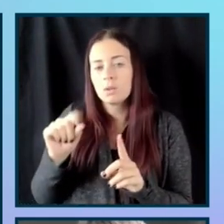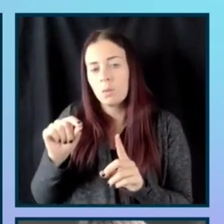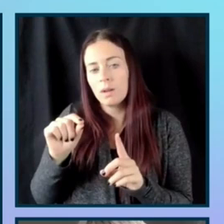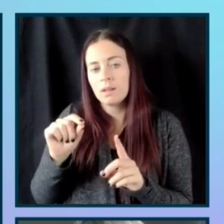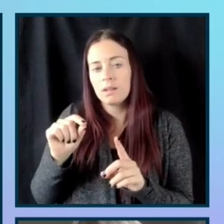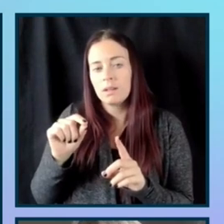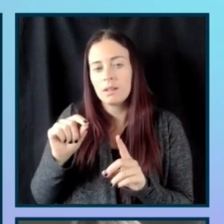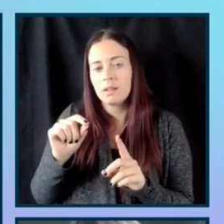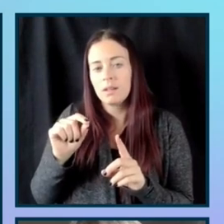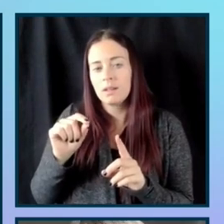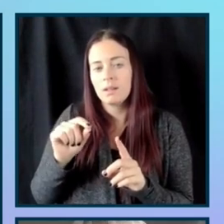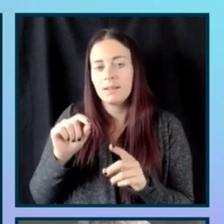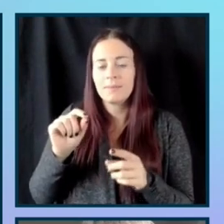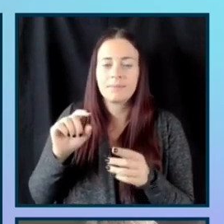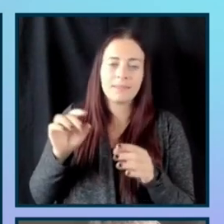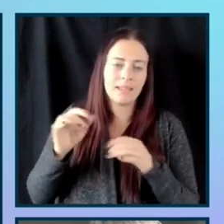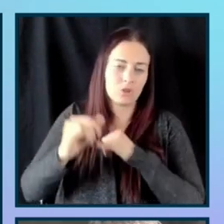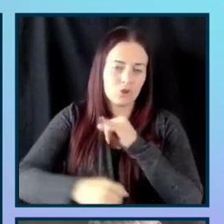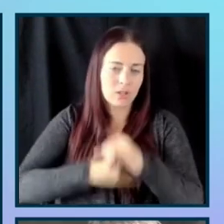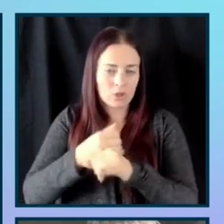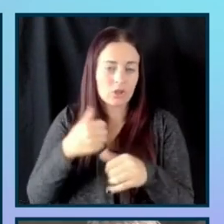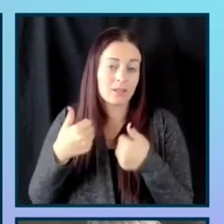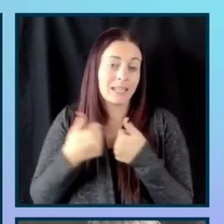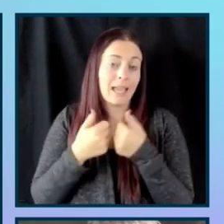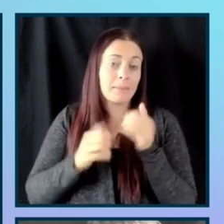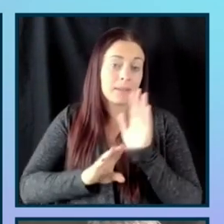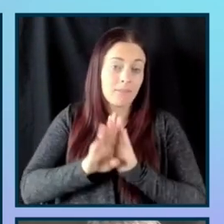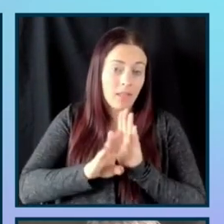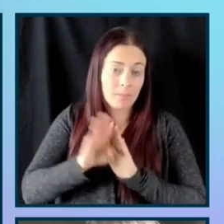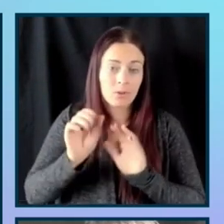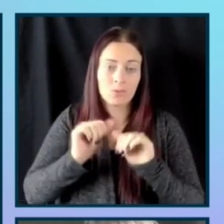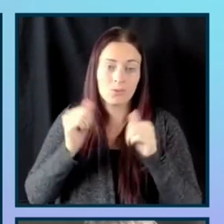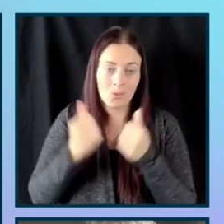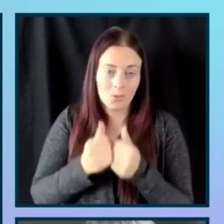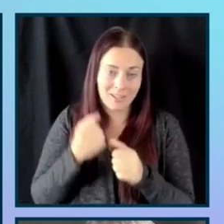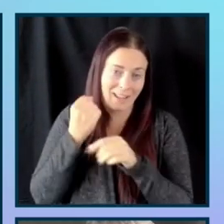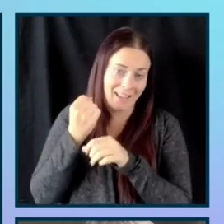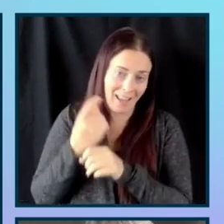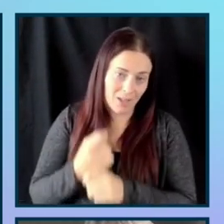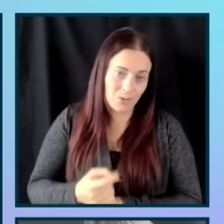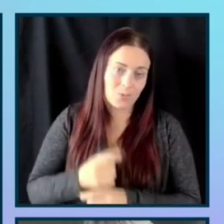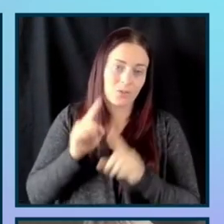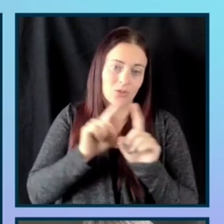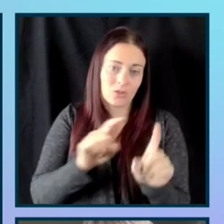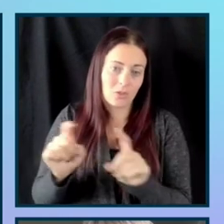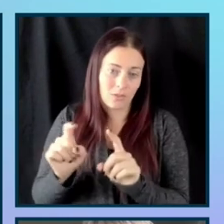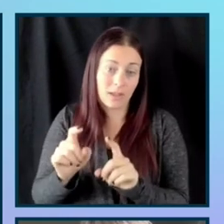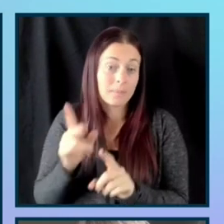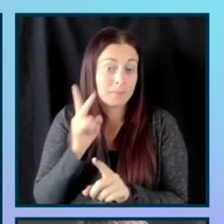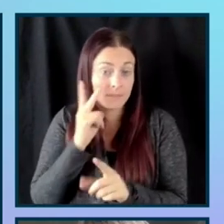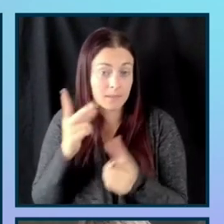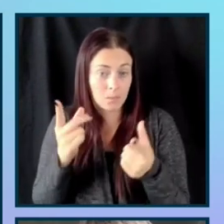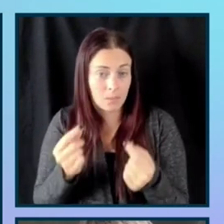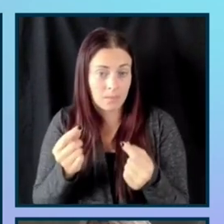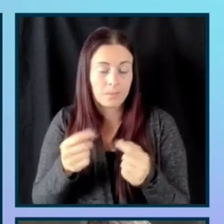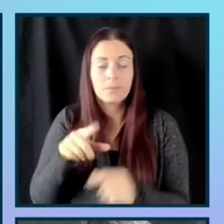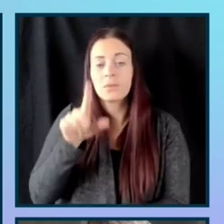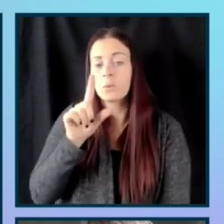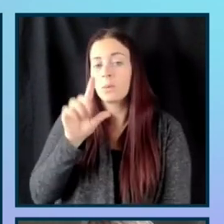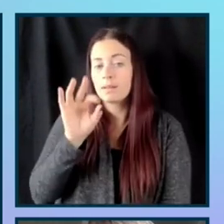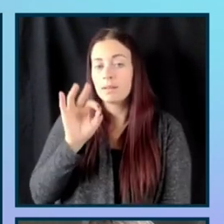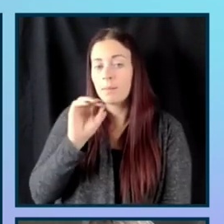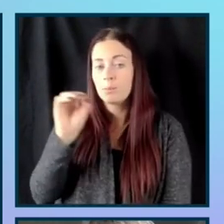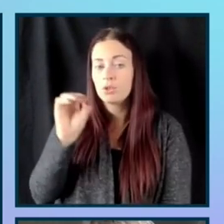Developers Association survey, um, we're seeing that, uh, 29%